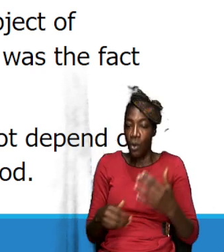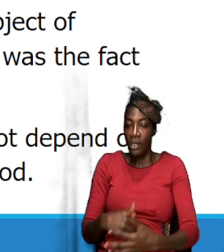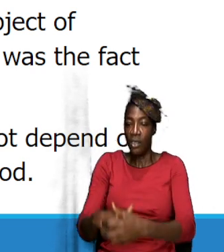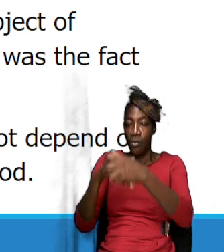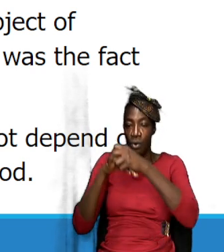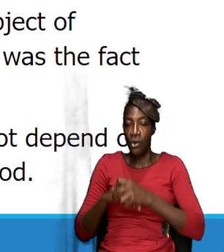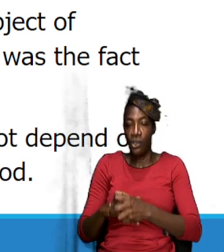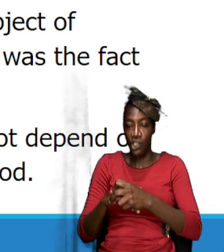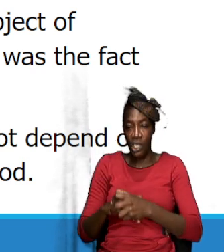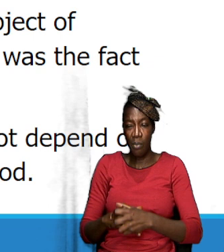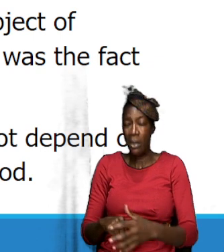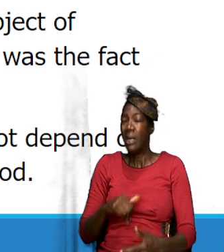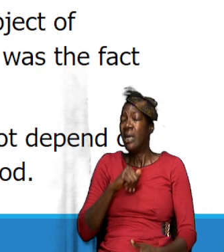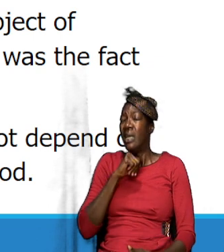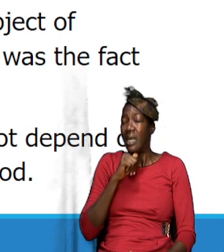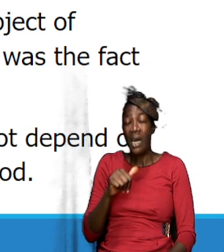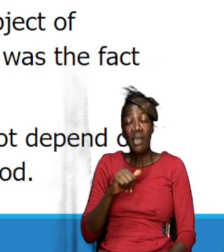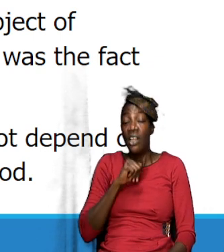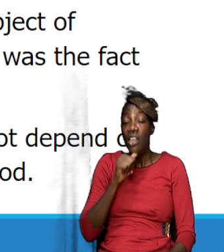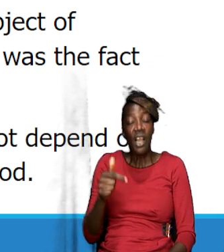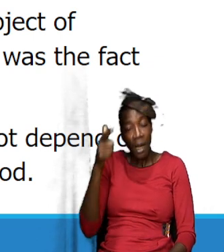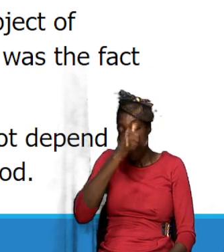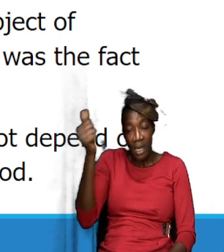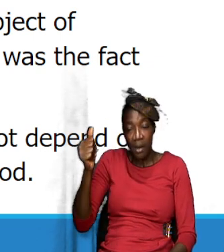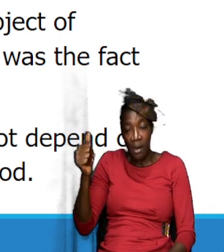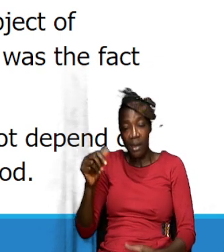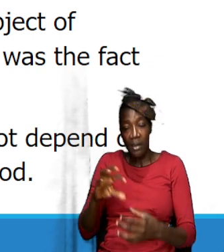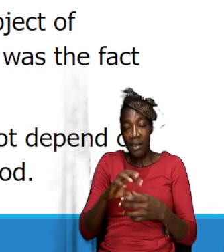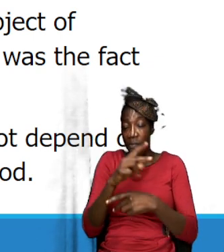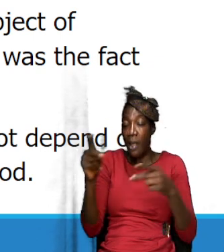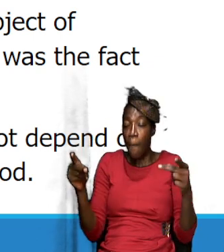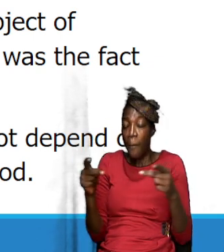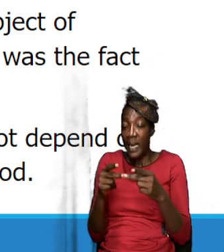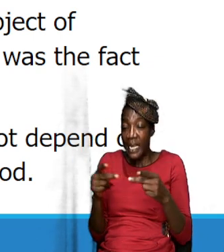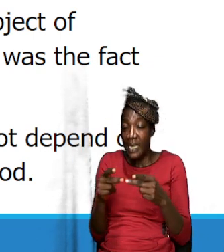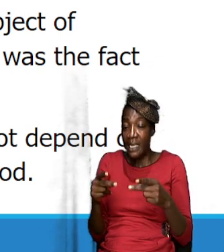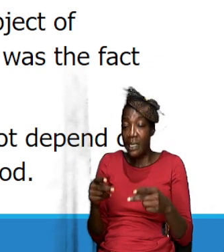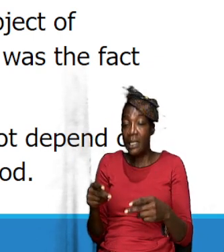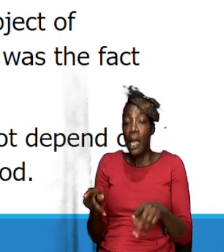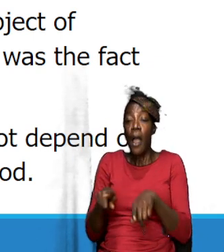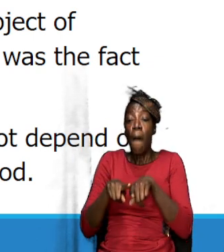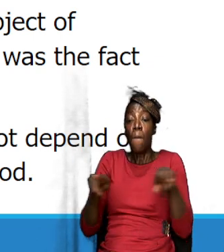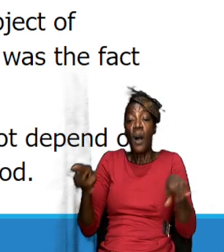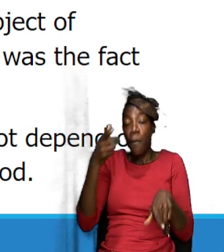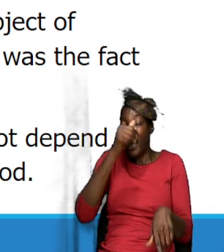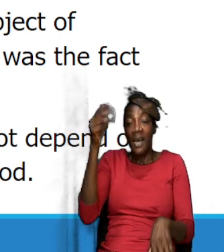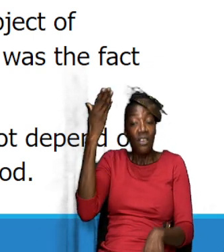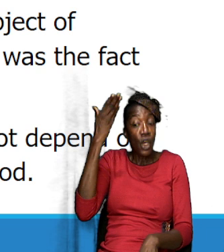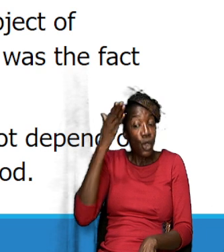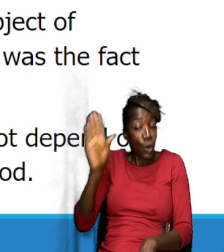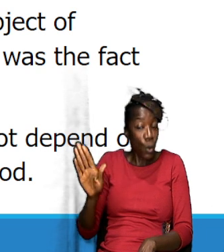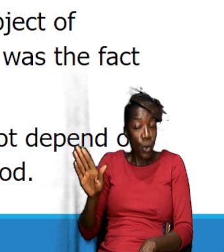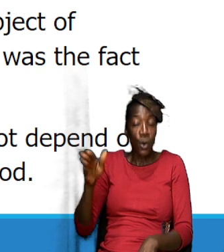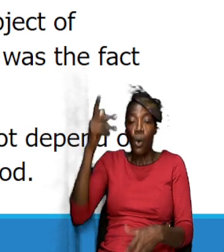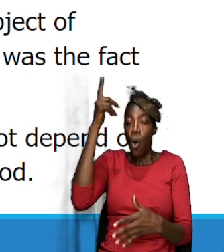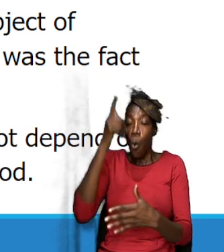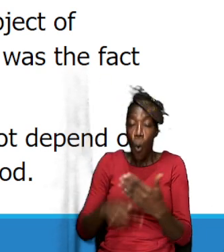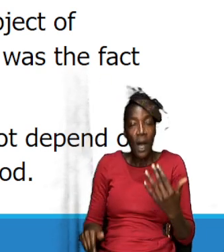is not so hot not because of the place but because you don't know what you worship